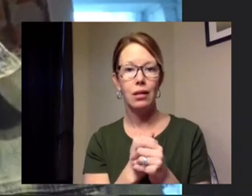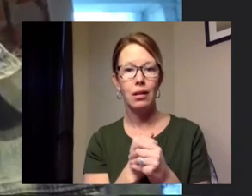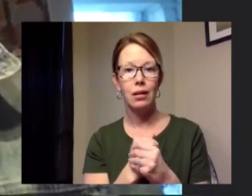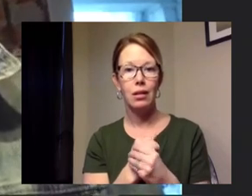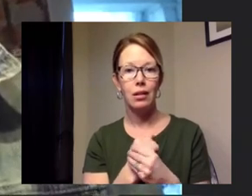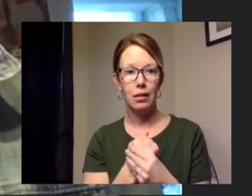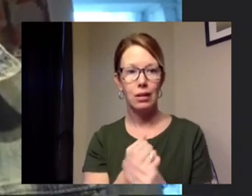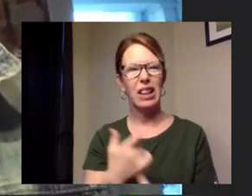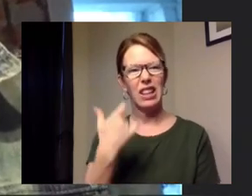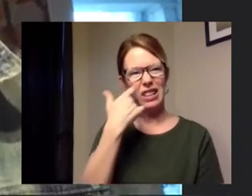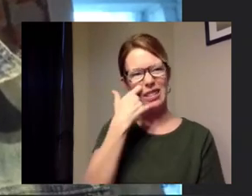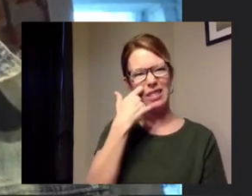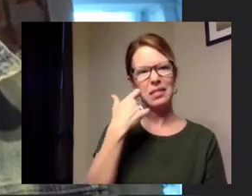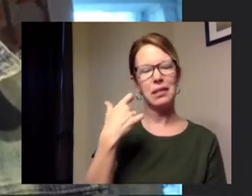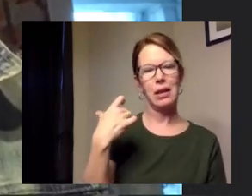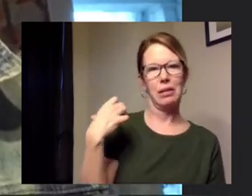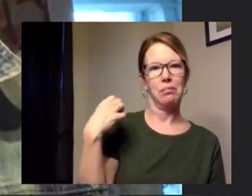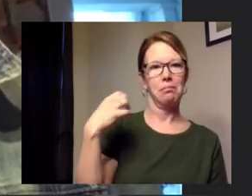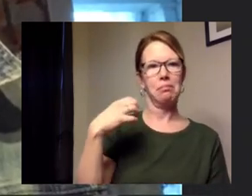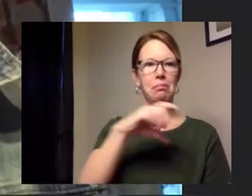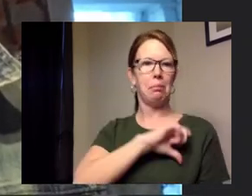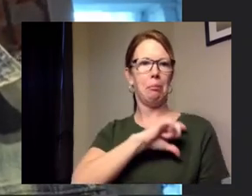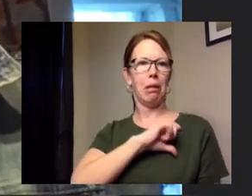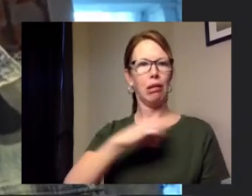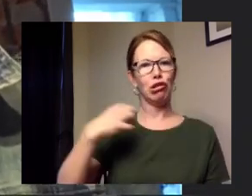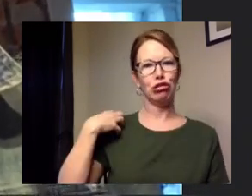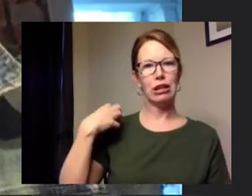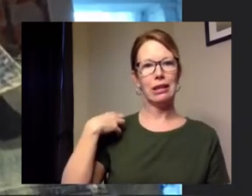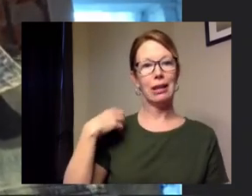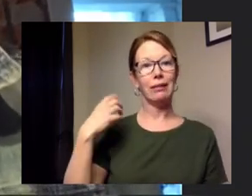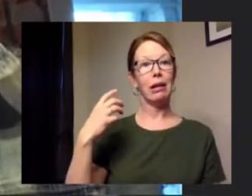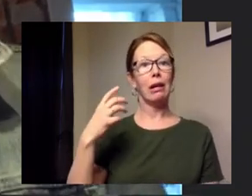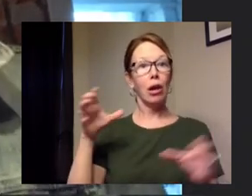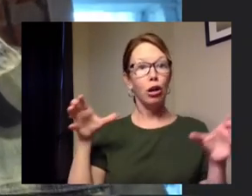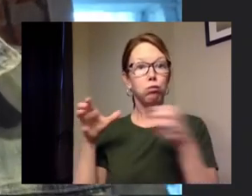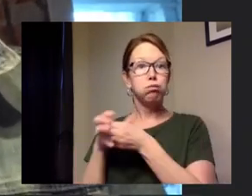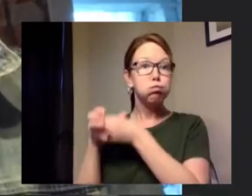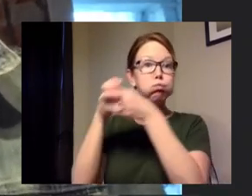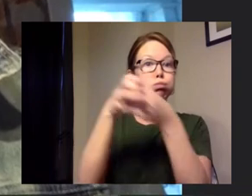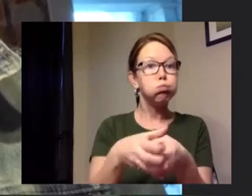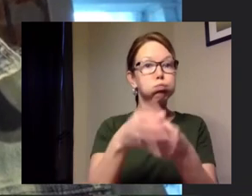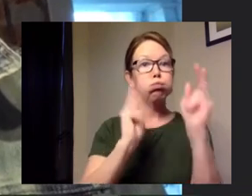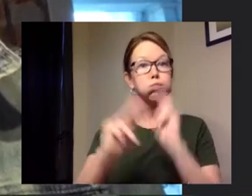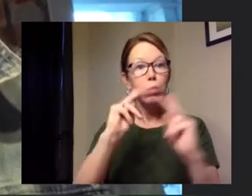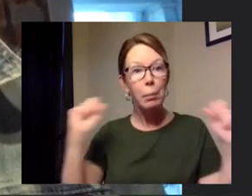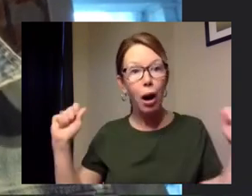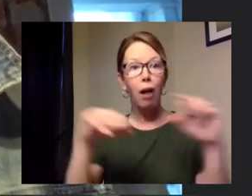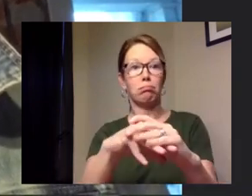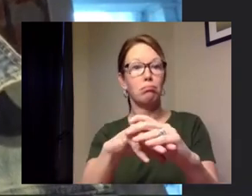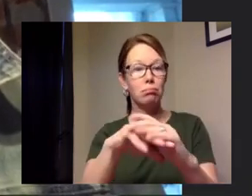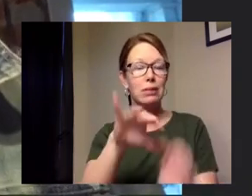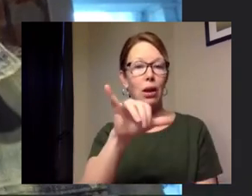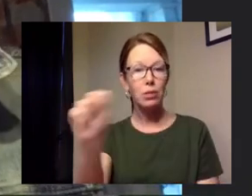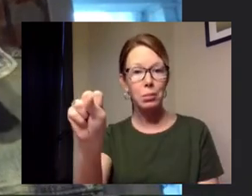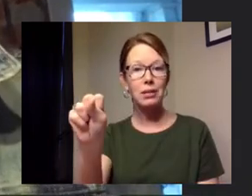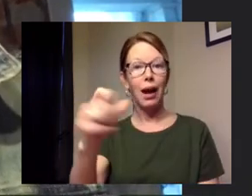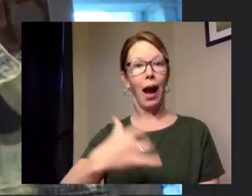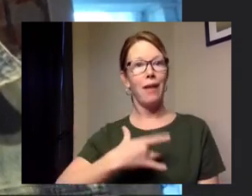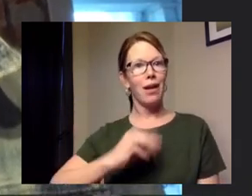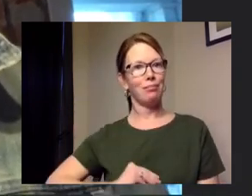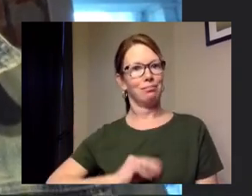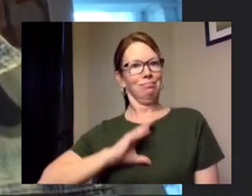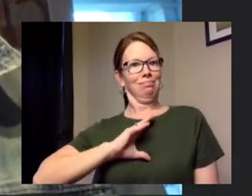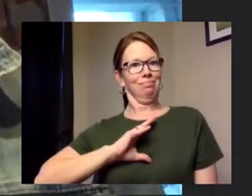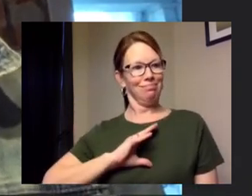carlson was just talking about and the groups of folks who are coming to yellow springs um part of that i feel good about because i